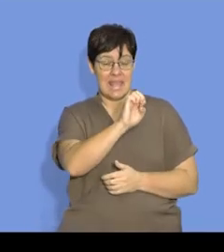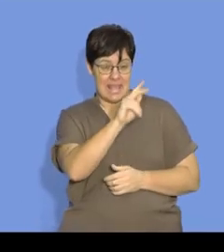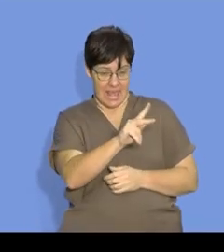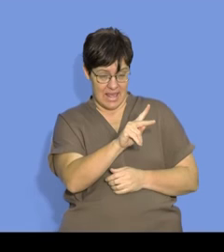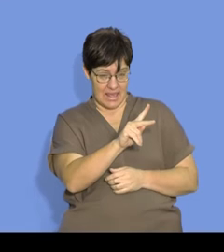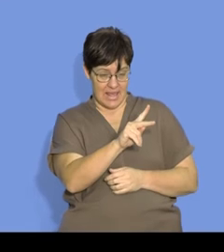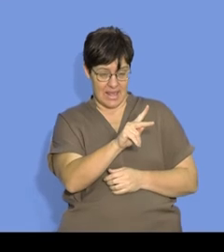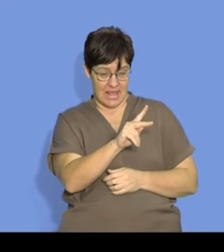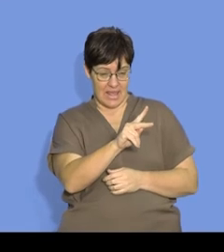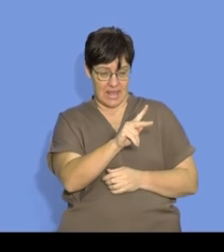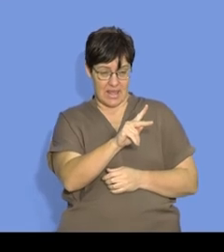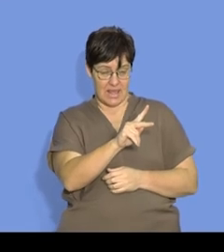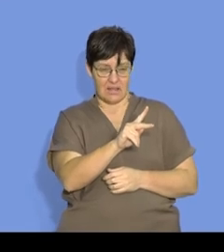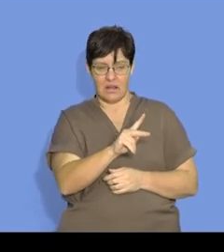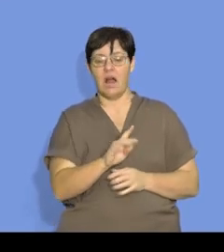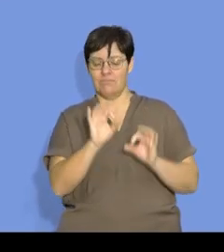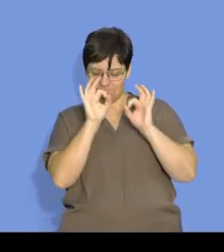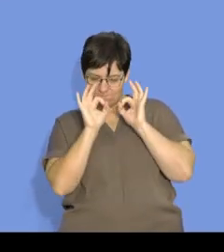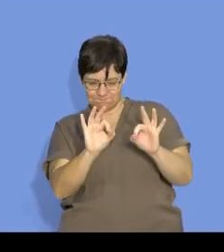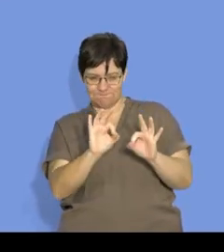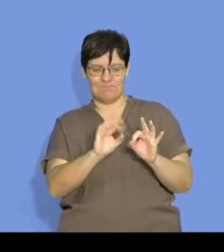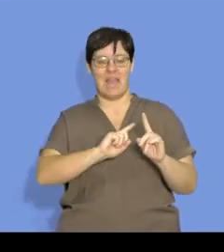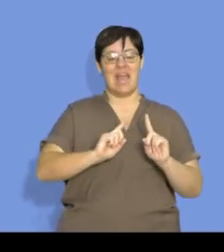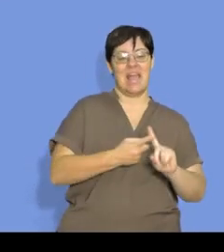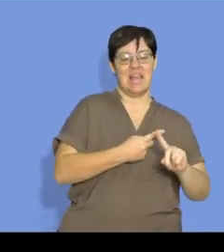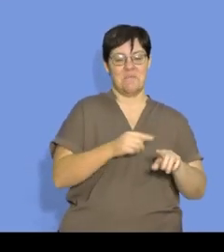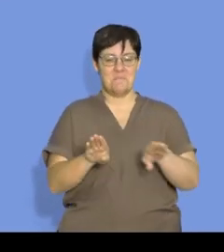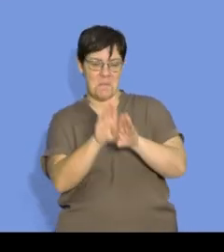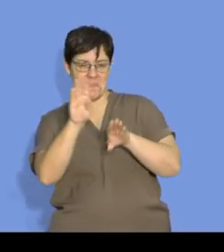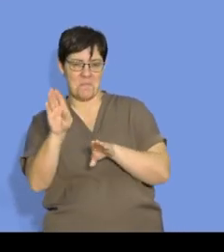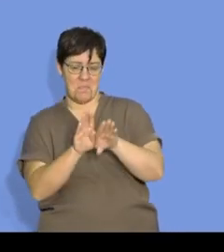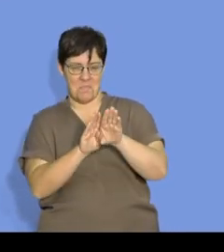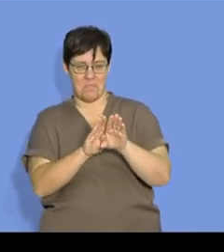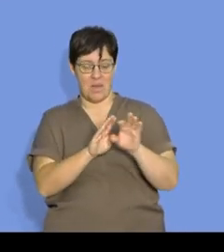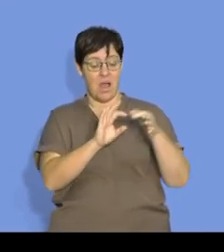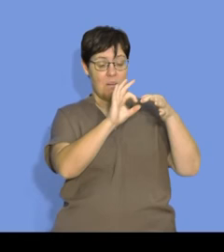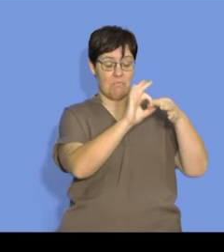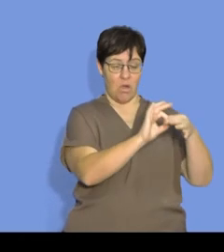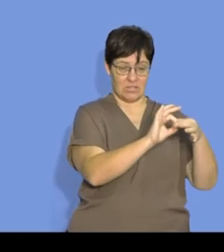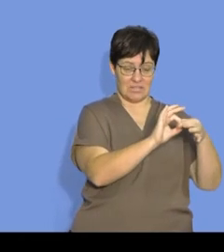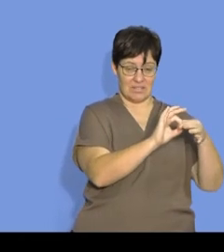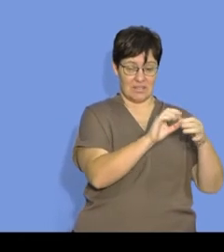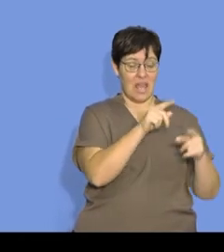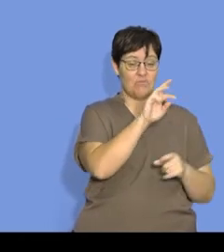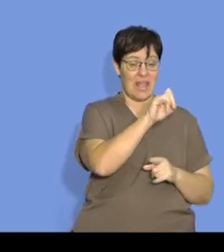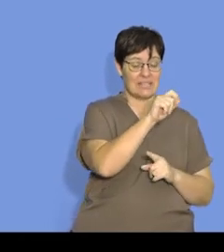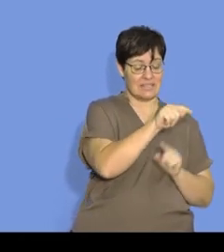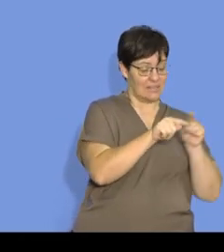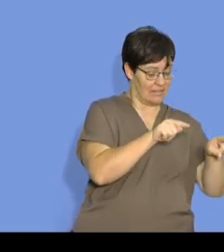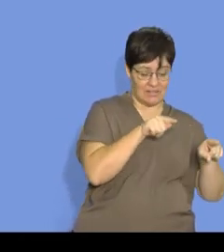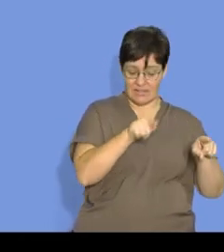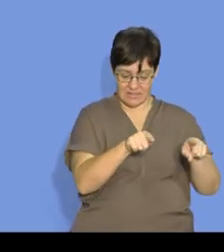kinetic energy of the particles, if it's just right, it will break the bonds between the